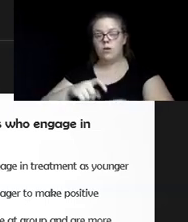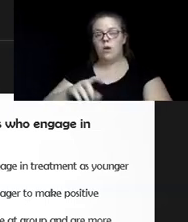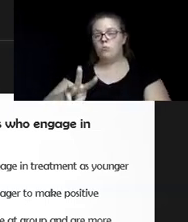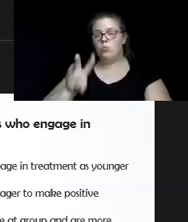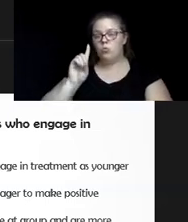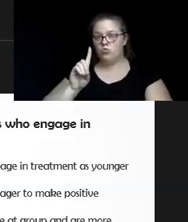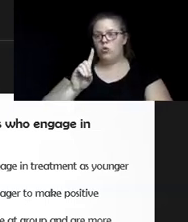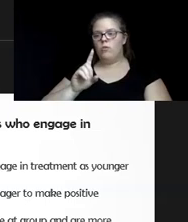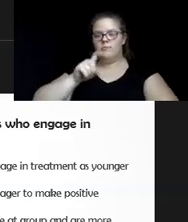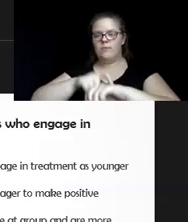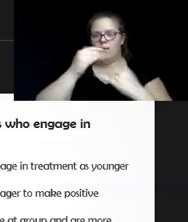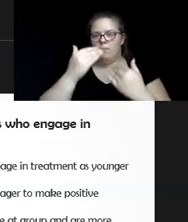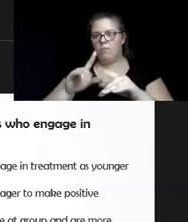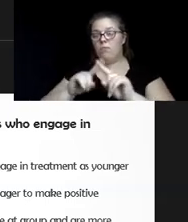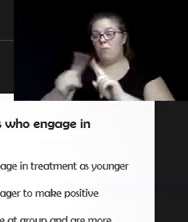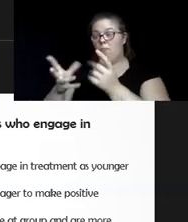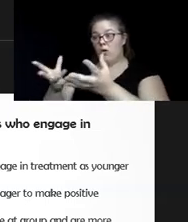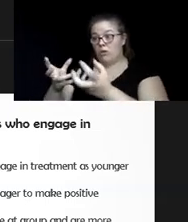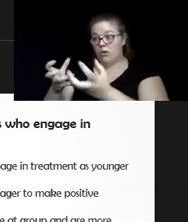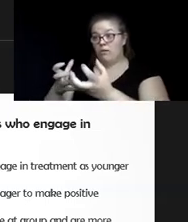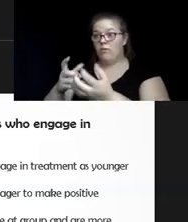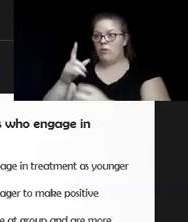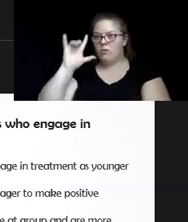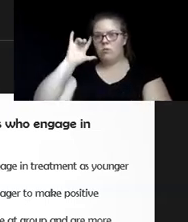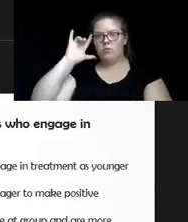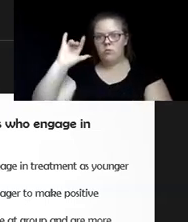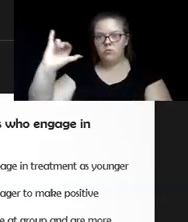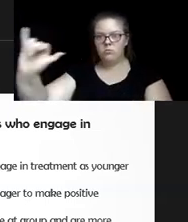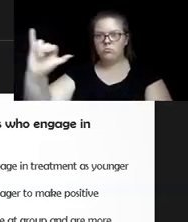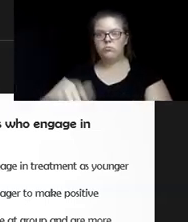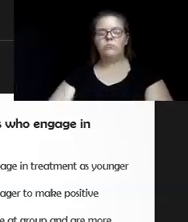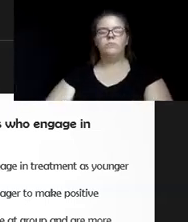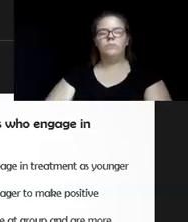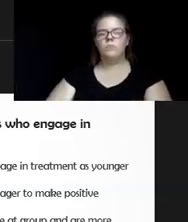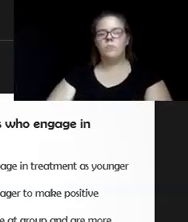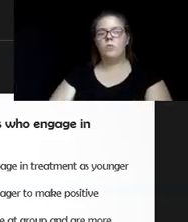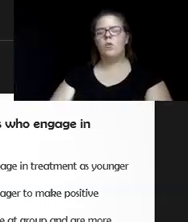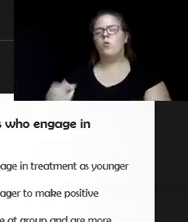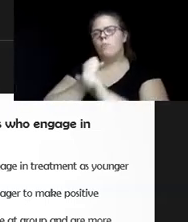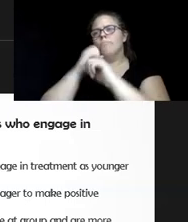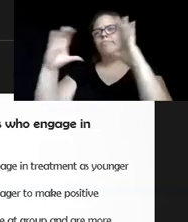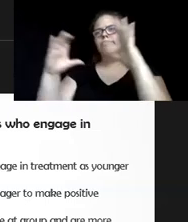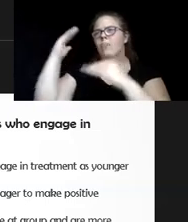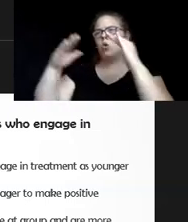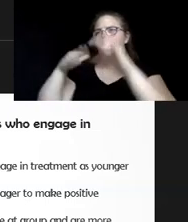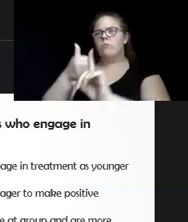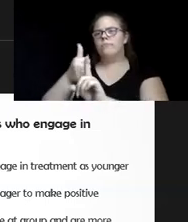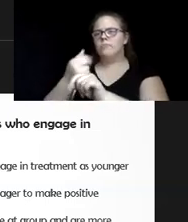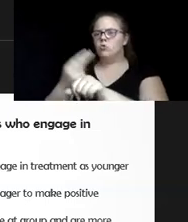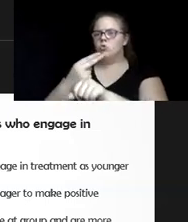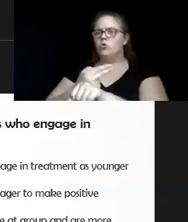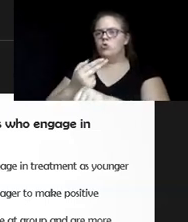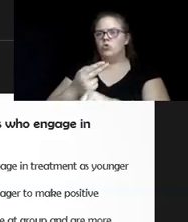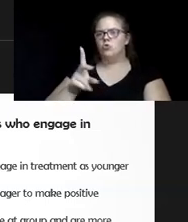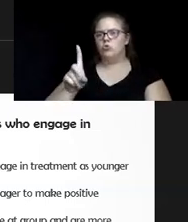but cravings are for life. So you can imagine even an adult who has used drugs in the past and there's a resurgence